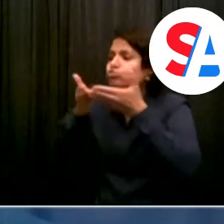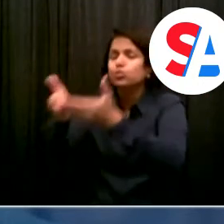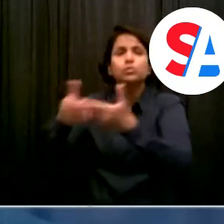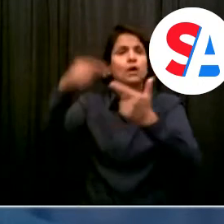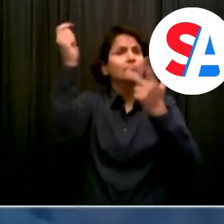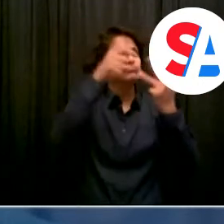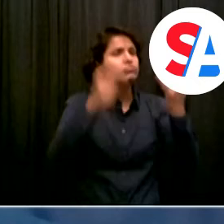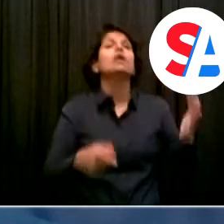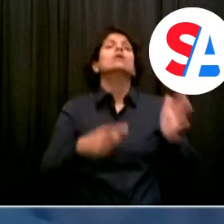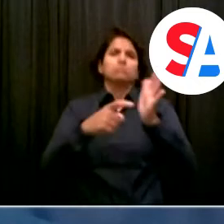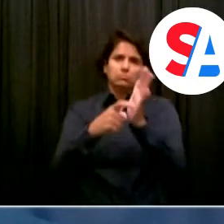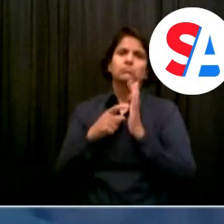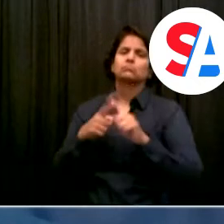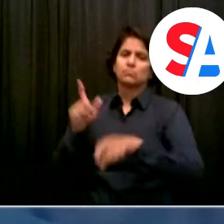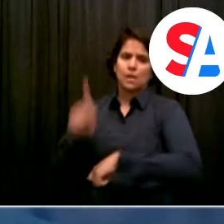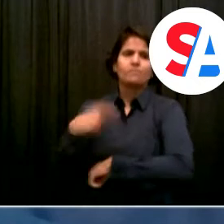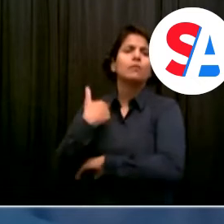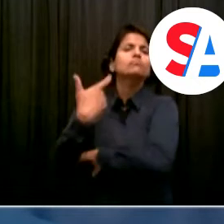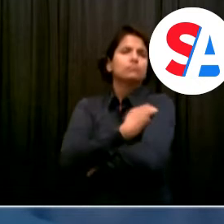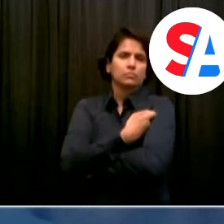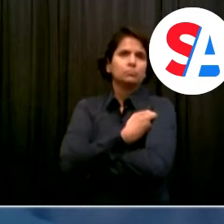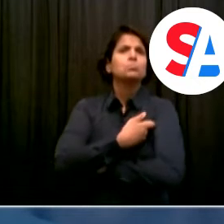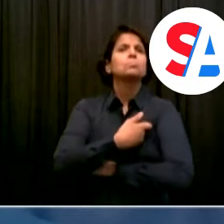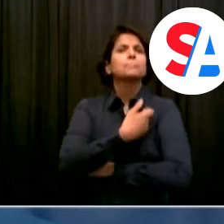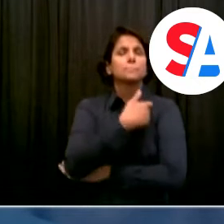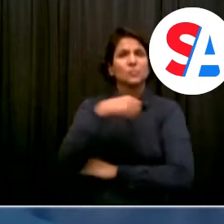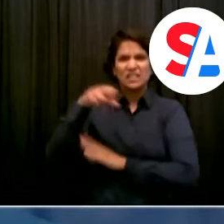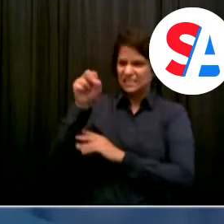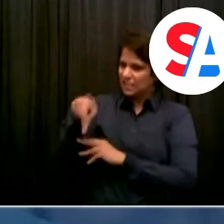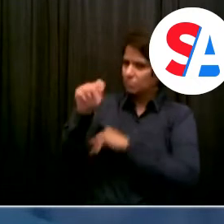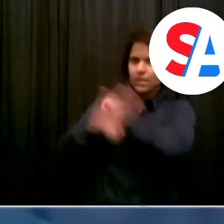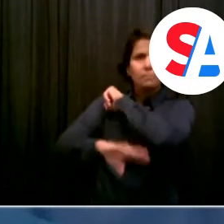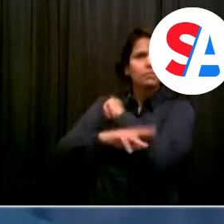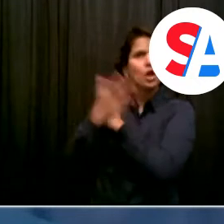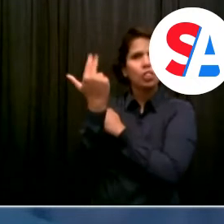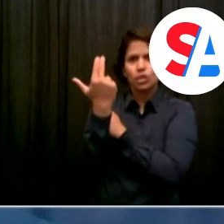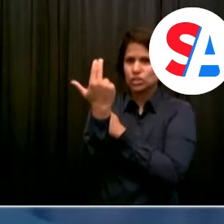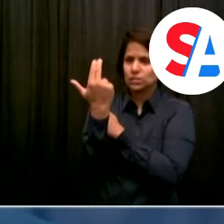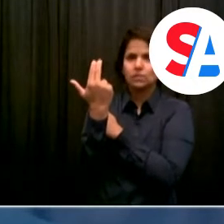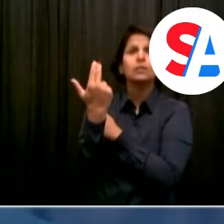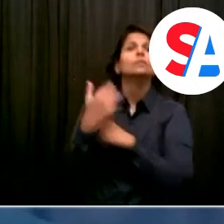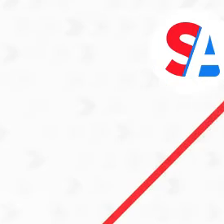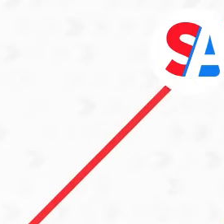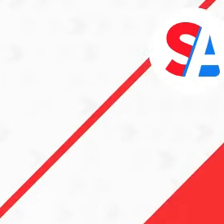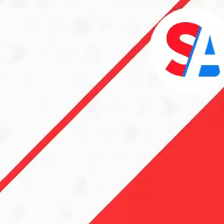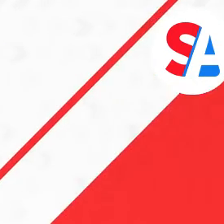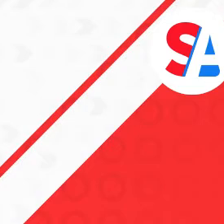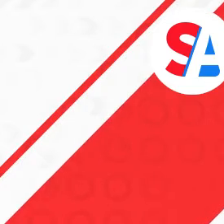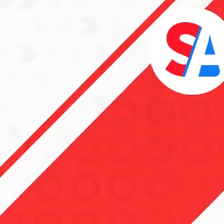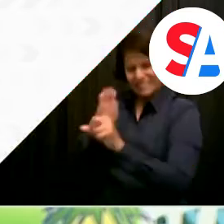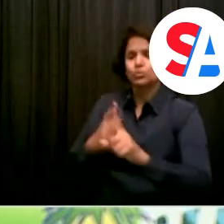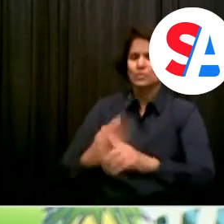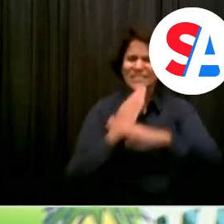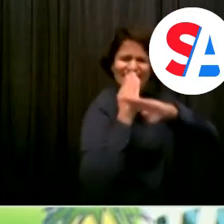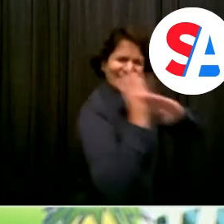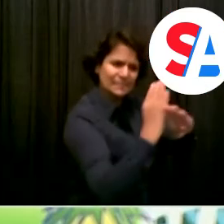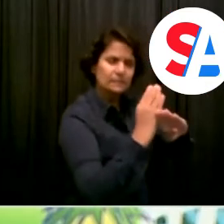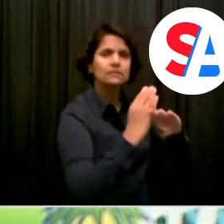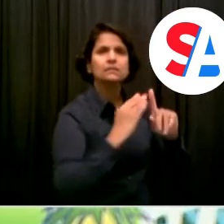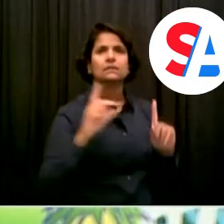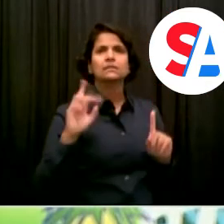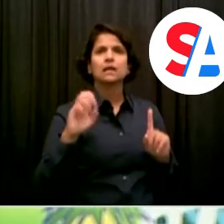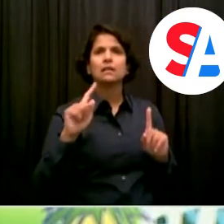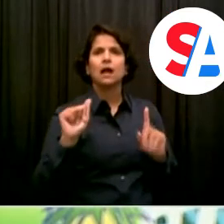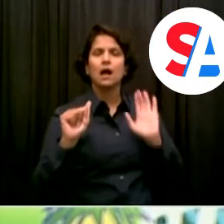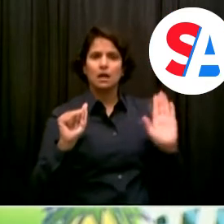is when the rubber hits the road and this is when we have to make the difference. And so this mandate will be in place. We're also